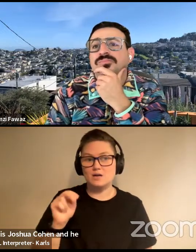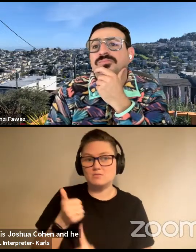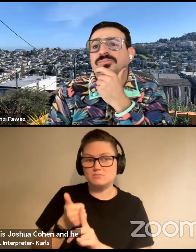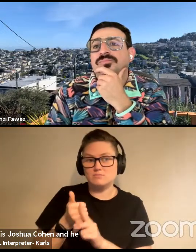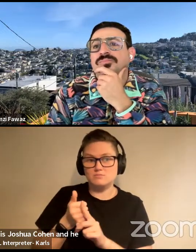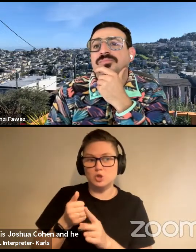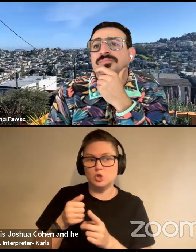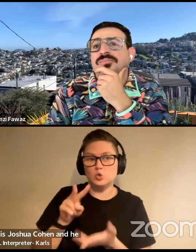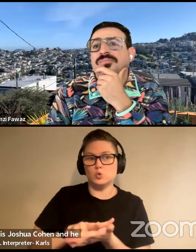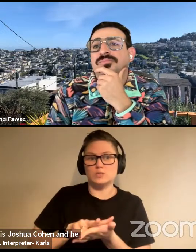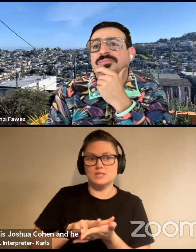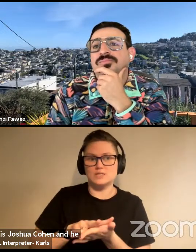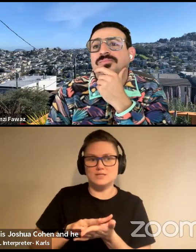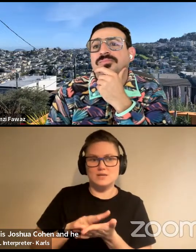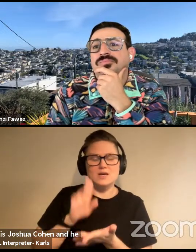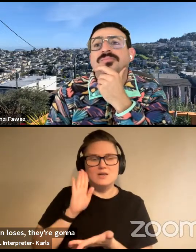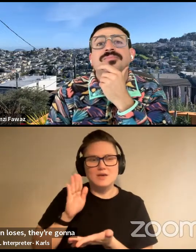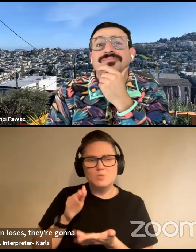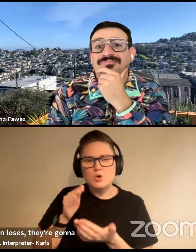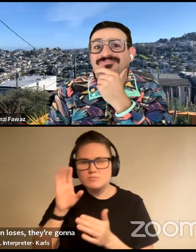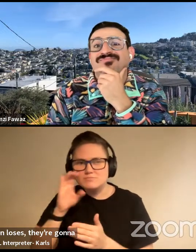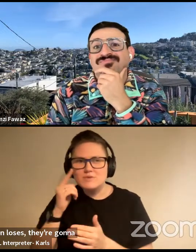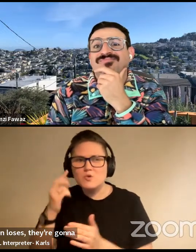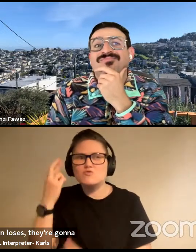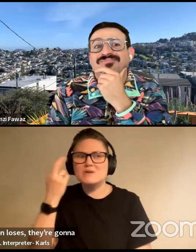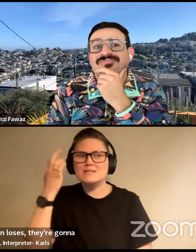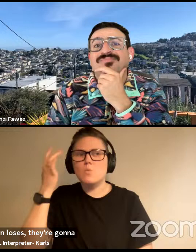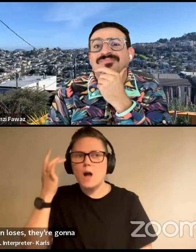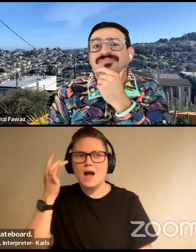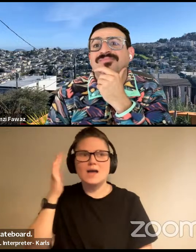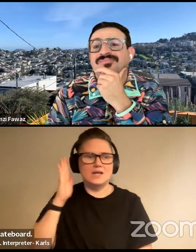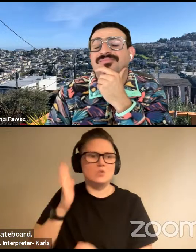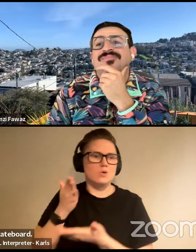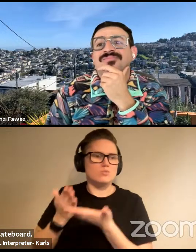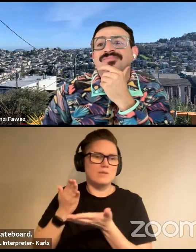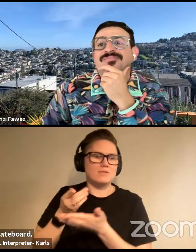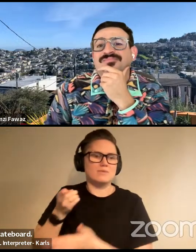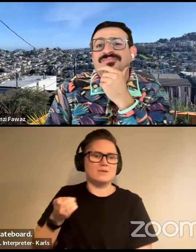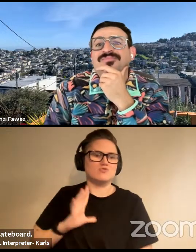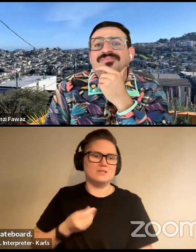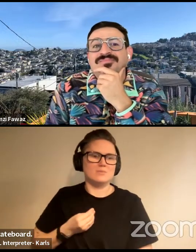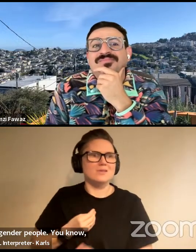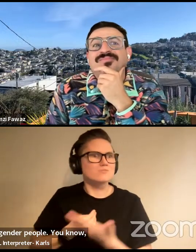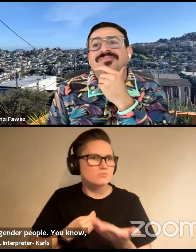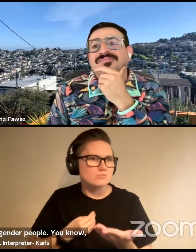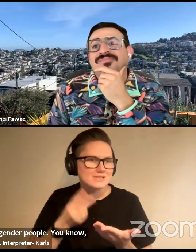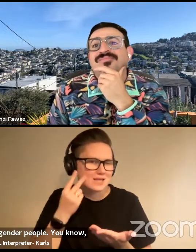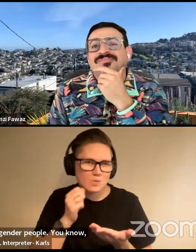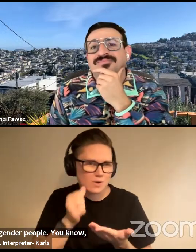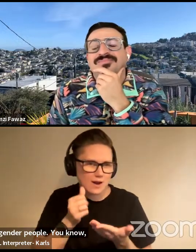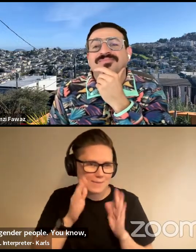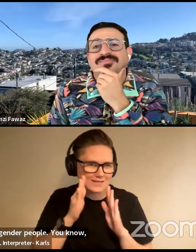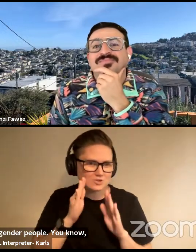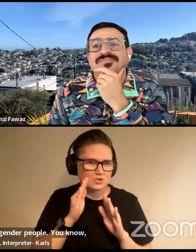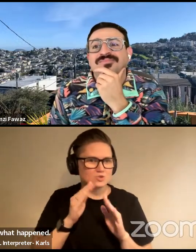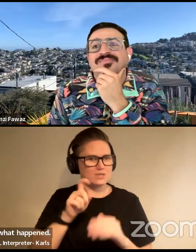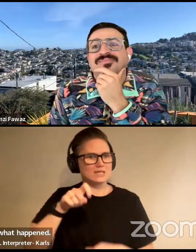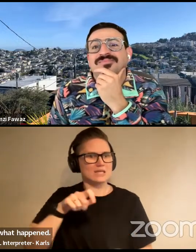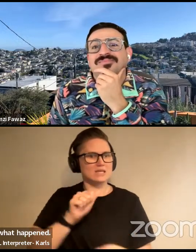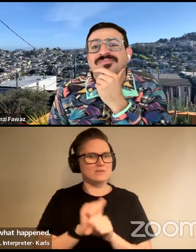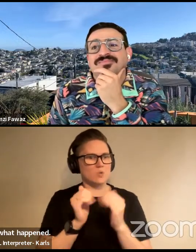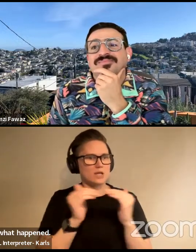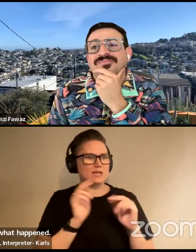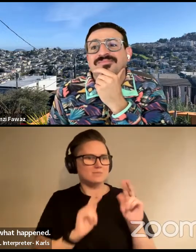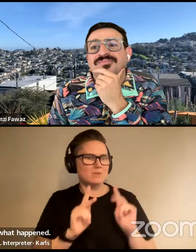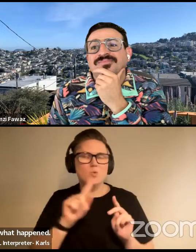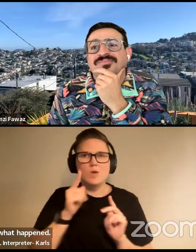scapegoat, and it's probably going to be transgender people, you know, in terms of like, look what happened, we weren't paying attention to the needs of working class people, we just paid attention to